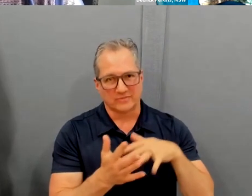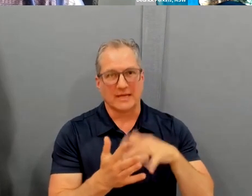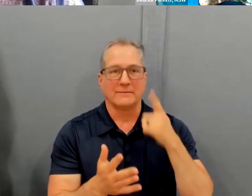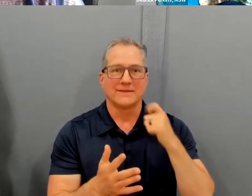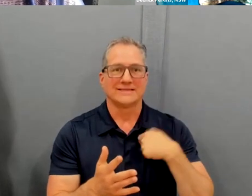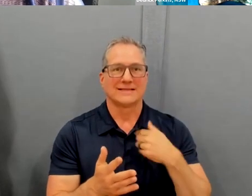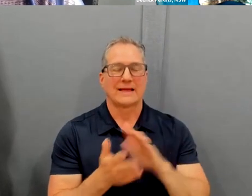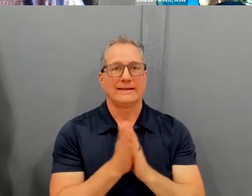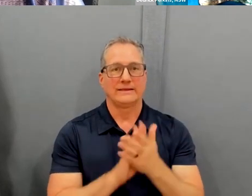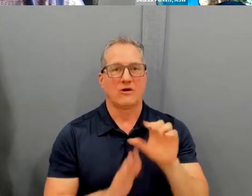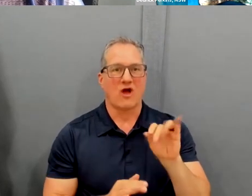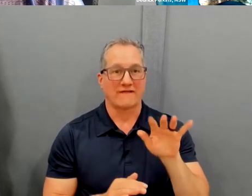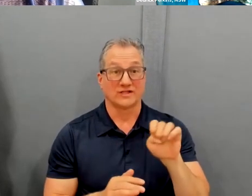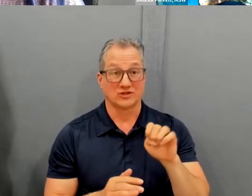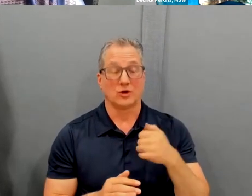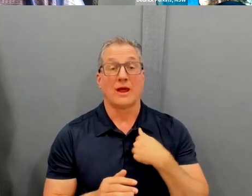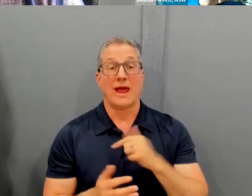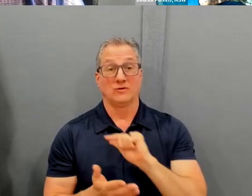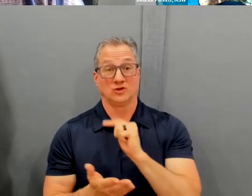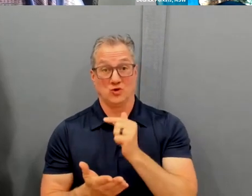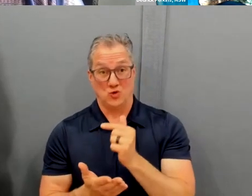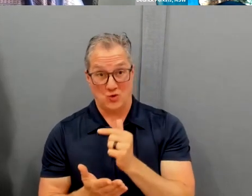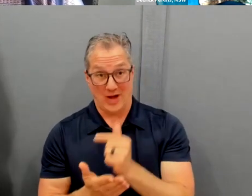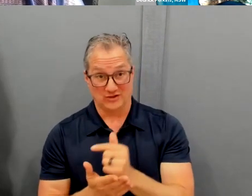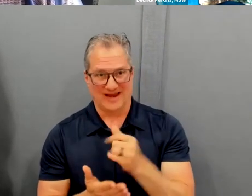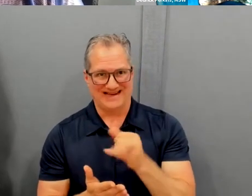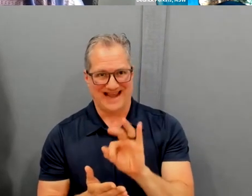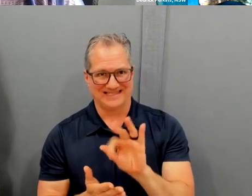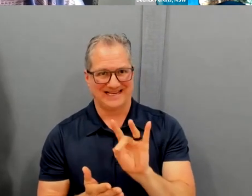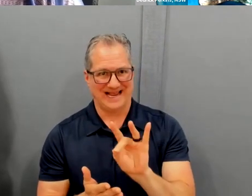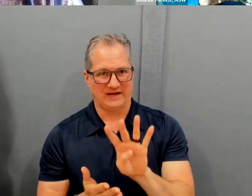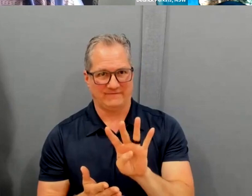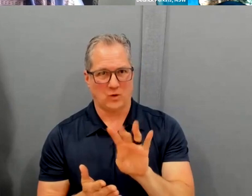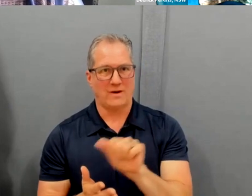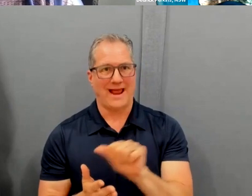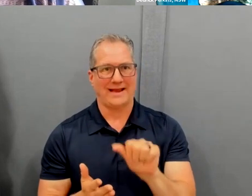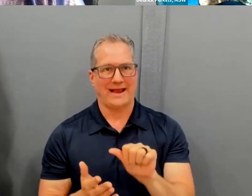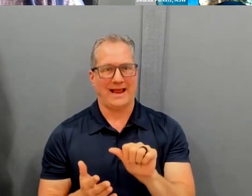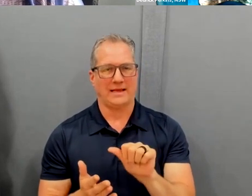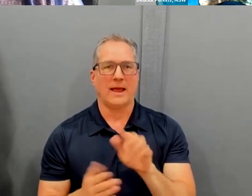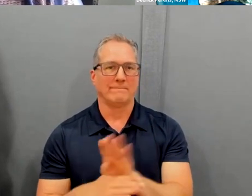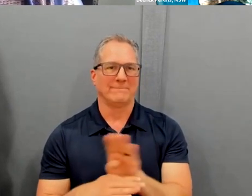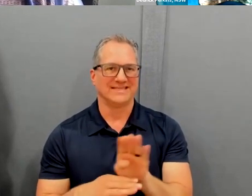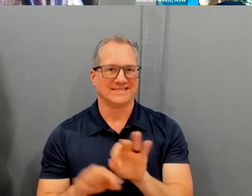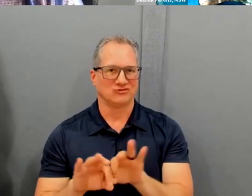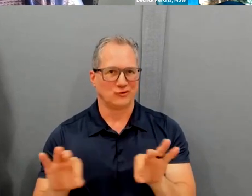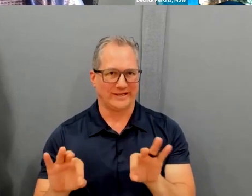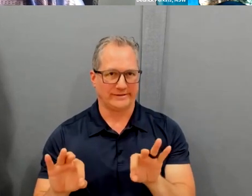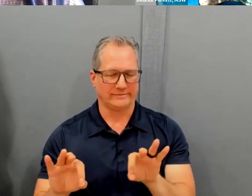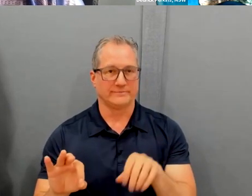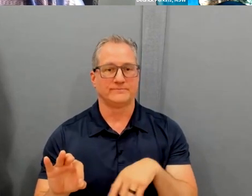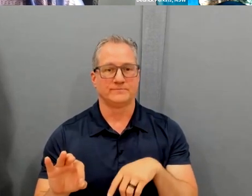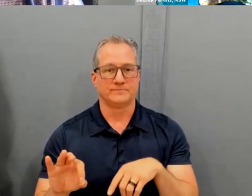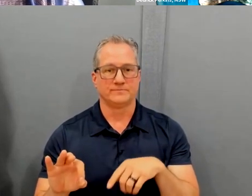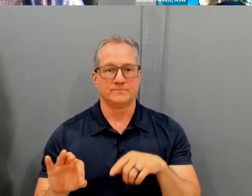was about to graduate in 1984 with my associate's degree in pre-business and my commission